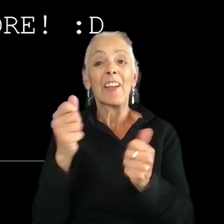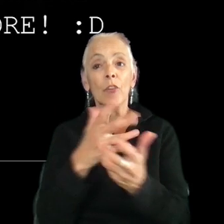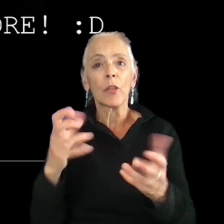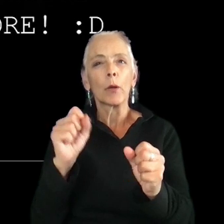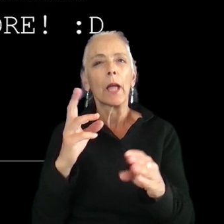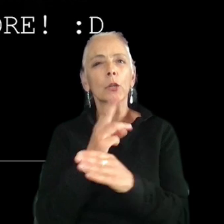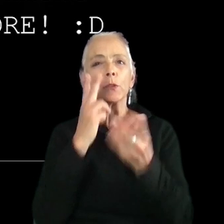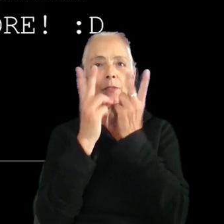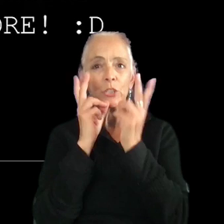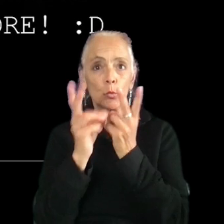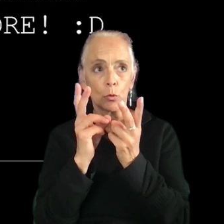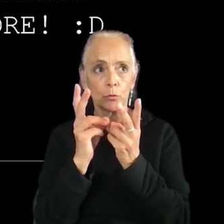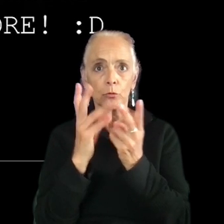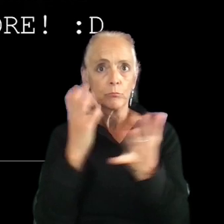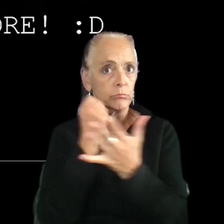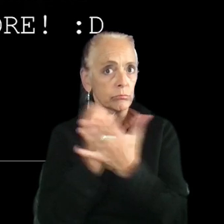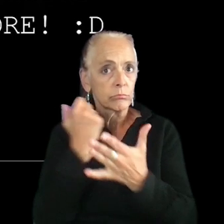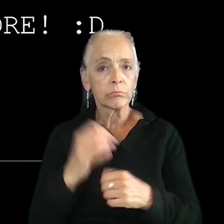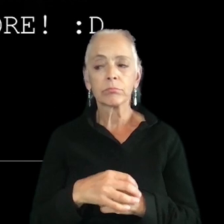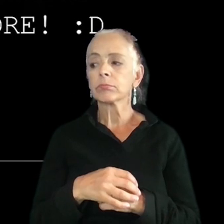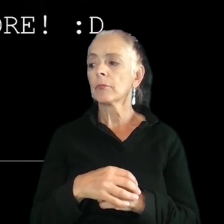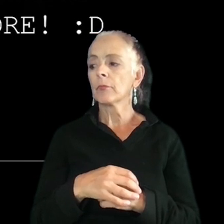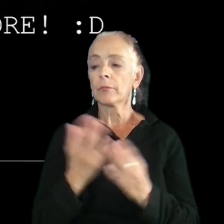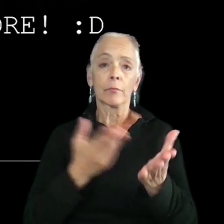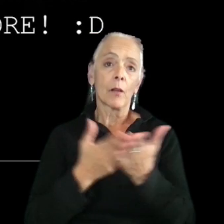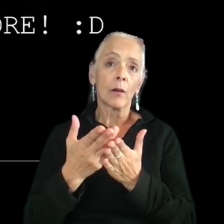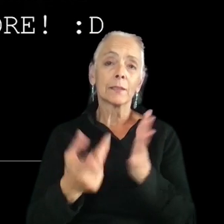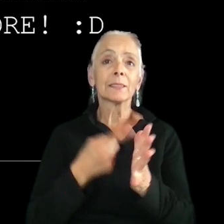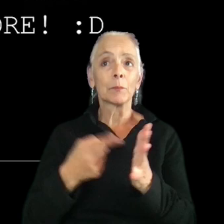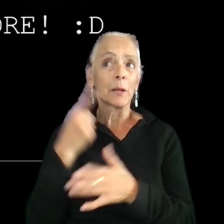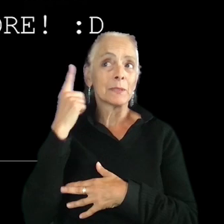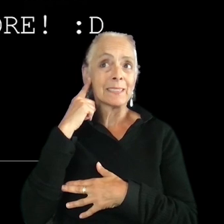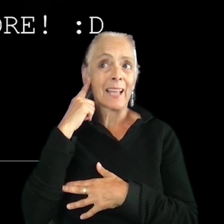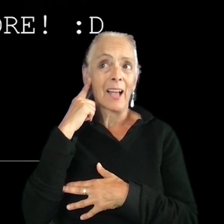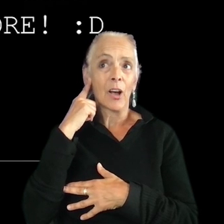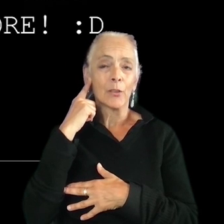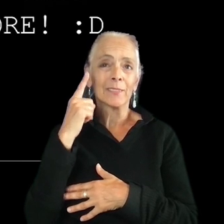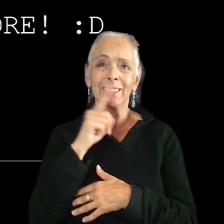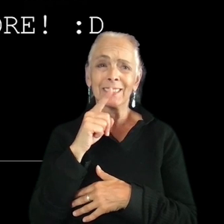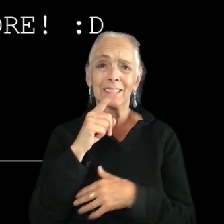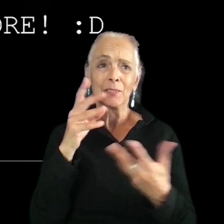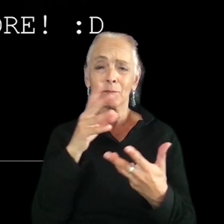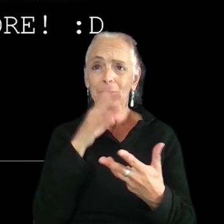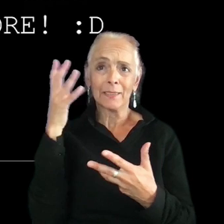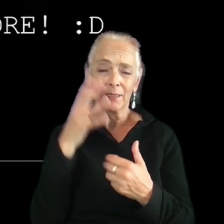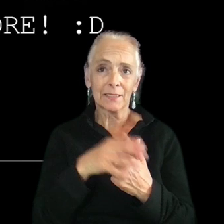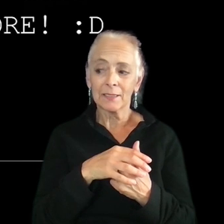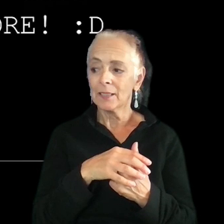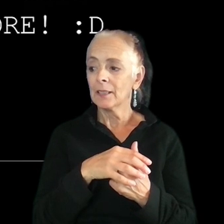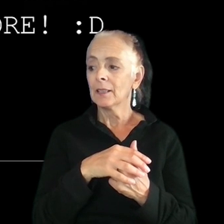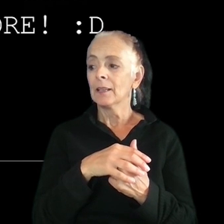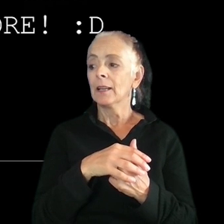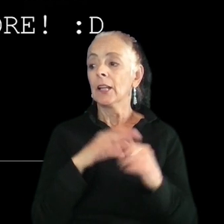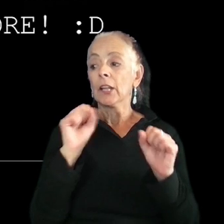visuals to our advantage. Because let's be honest, sometimes sound is just a mess, y'all. This can come in a number of forms,